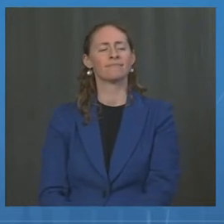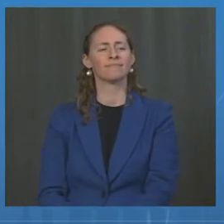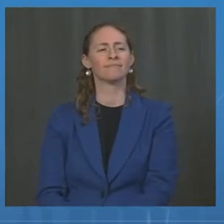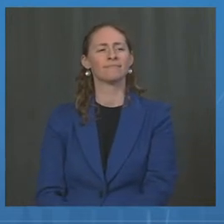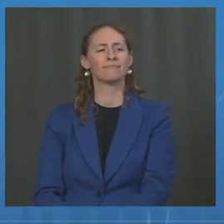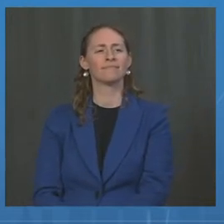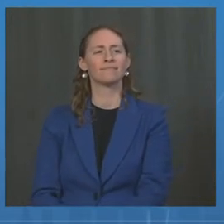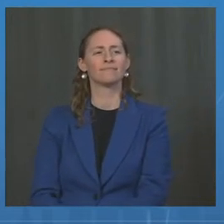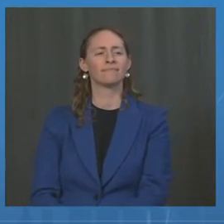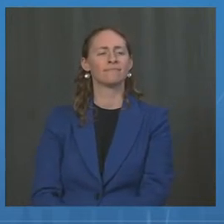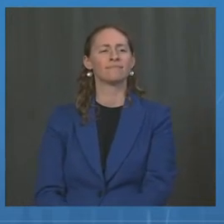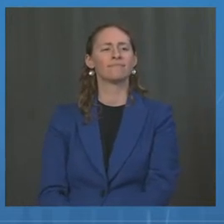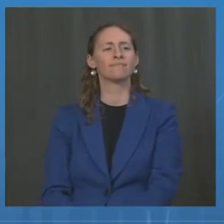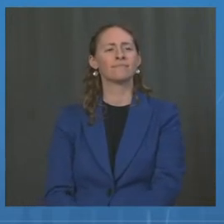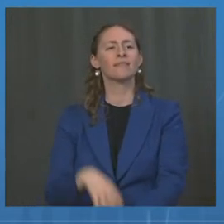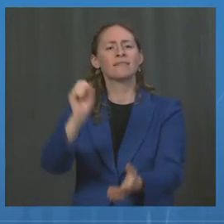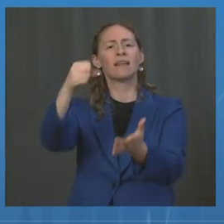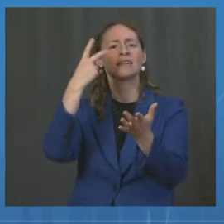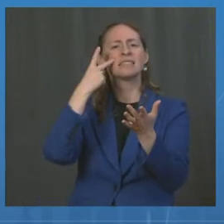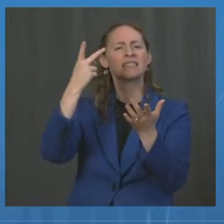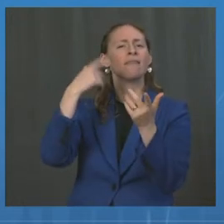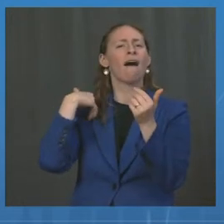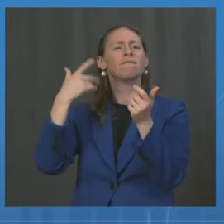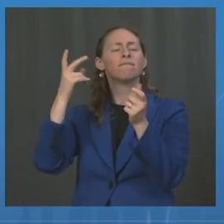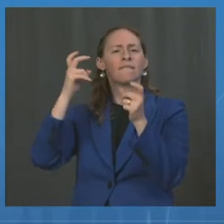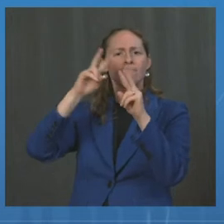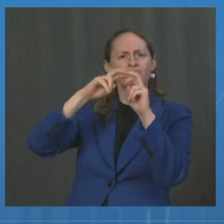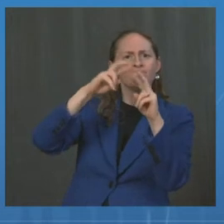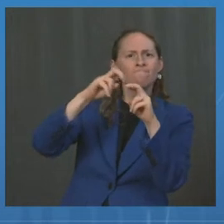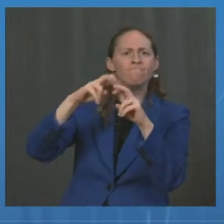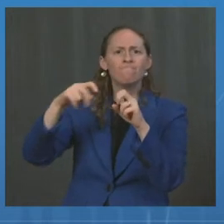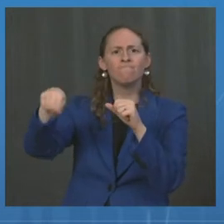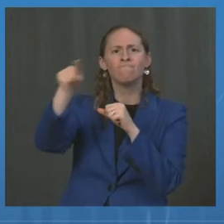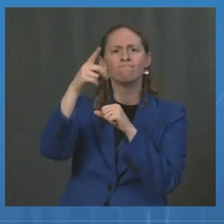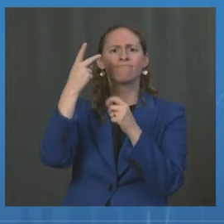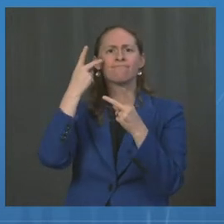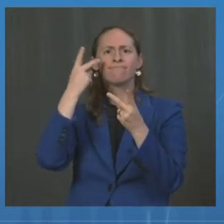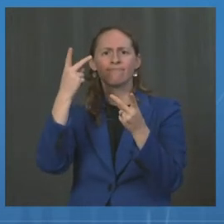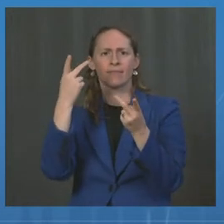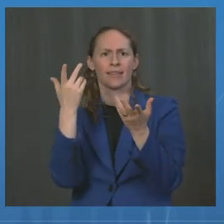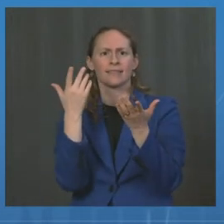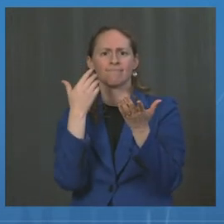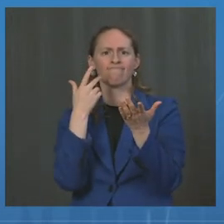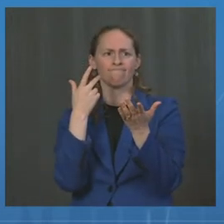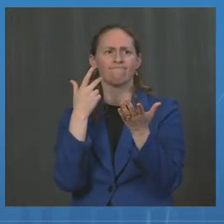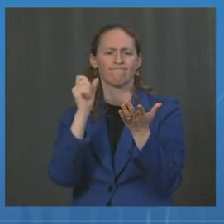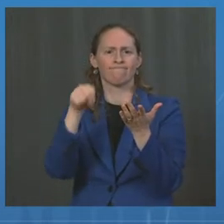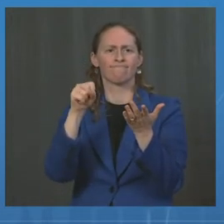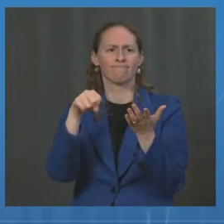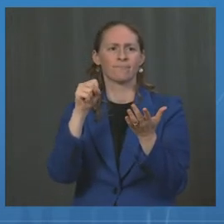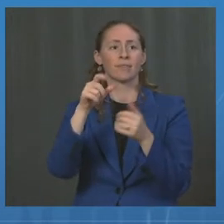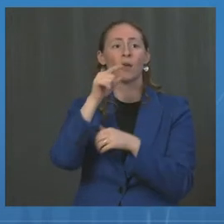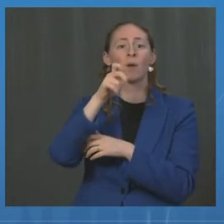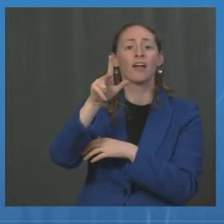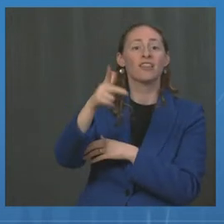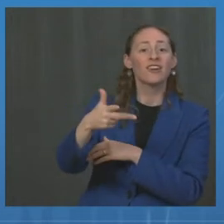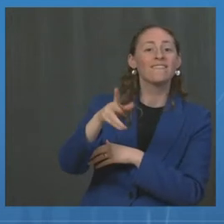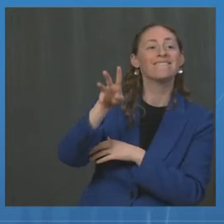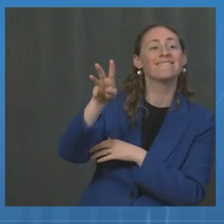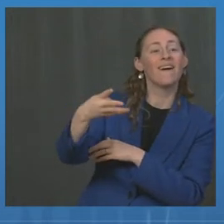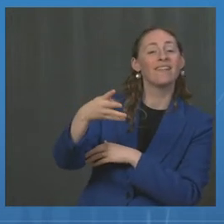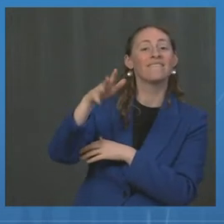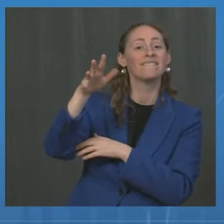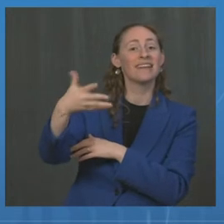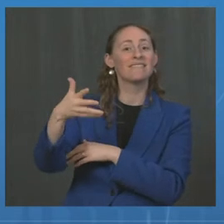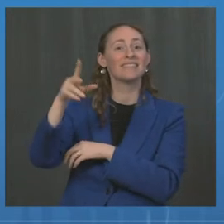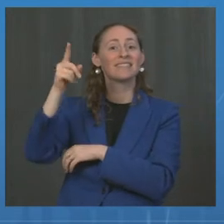there, psychological bias, and look at what happens from day three, four, five, six, and on, when